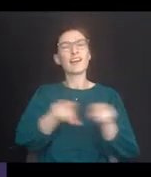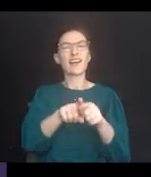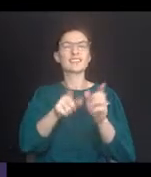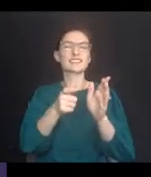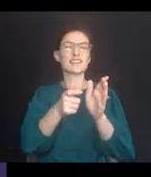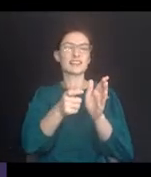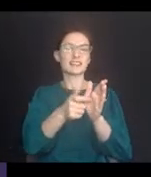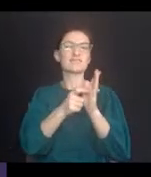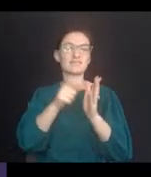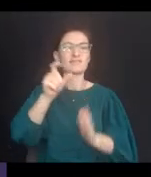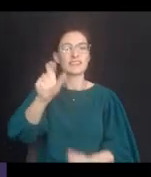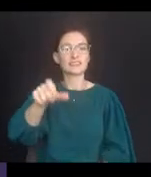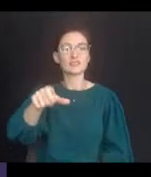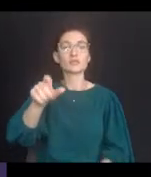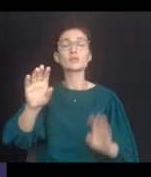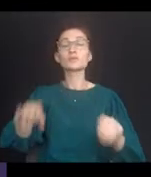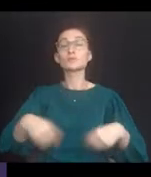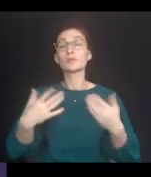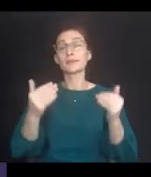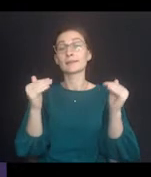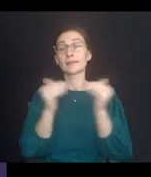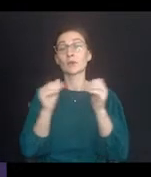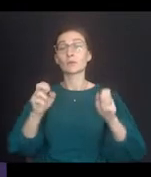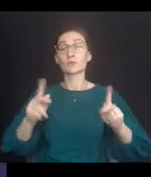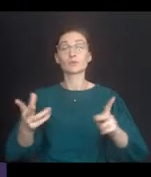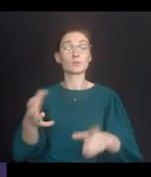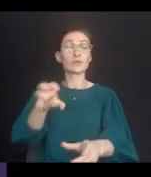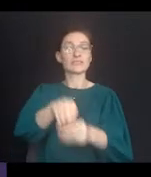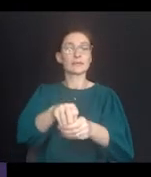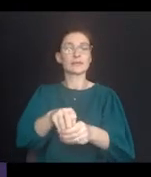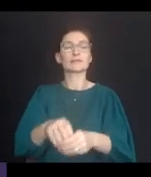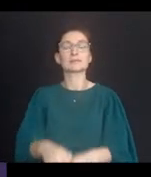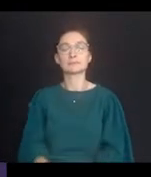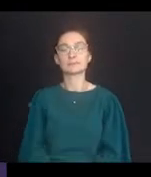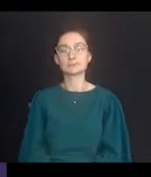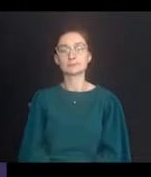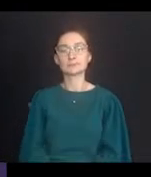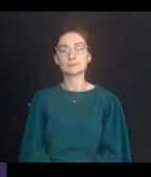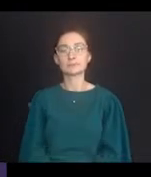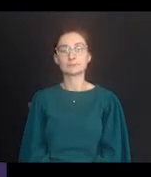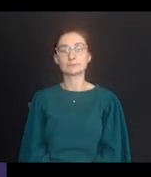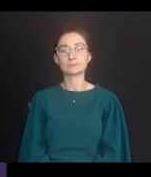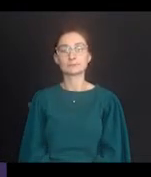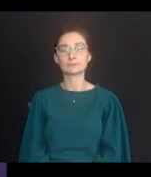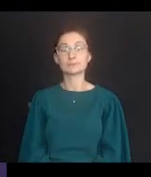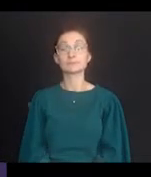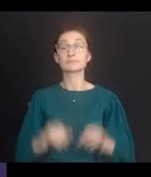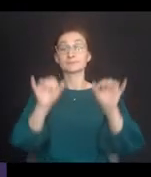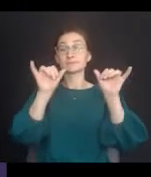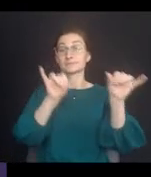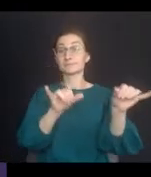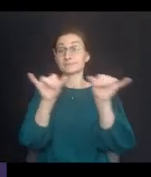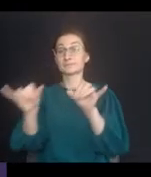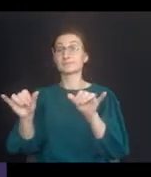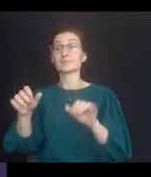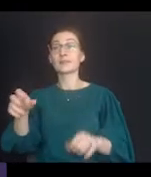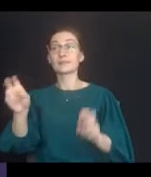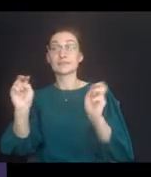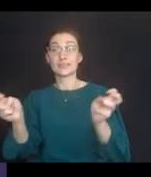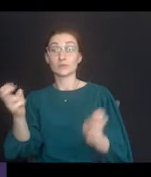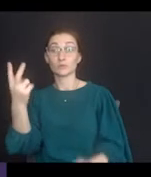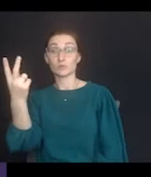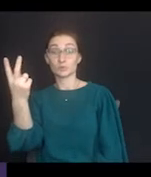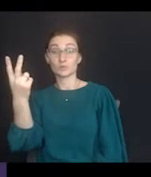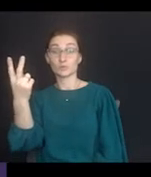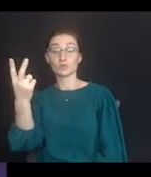manner as is necessary to afford disabled students an equal opportunity to participate. Similarly, Title II